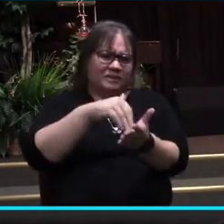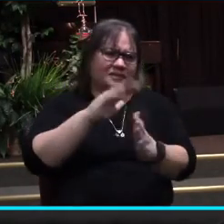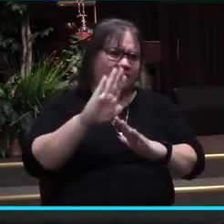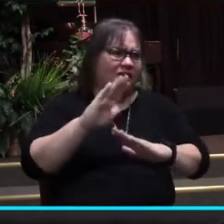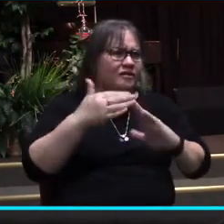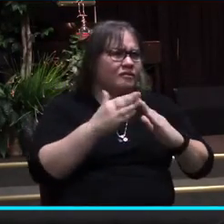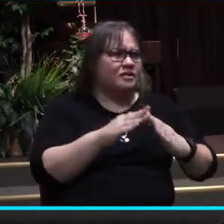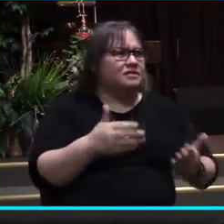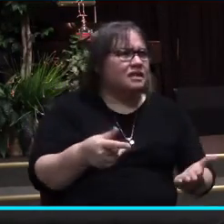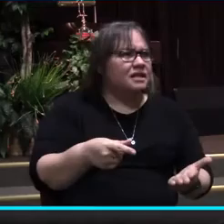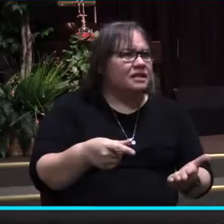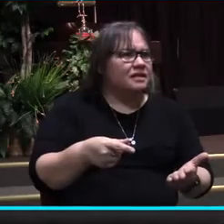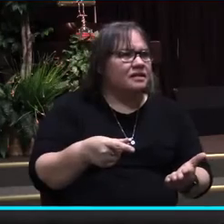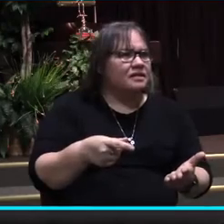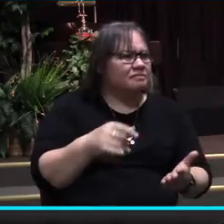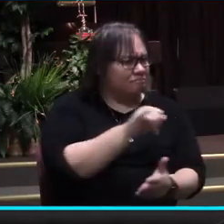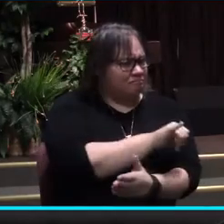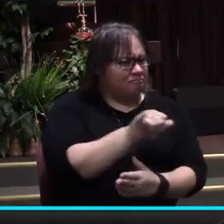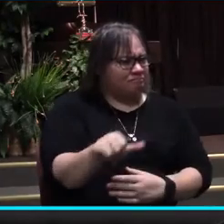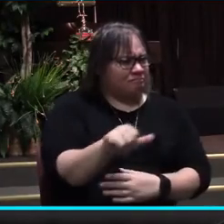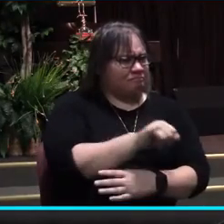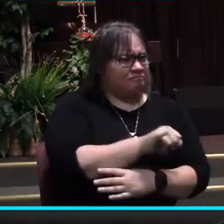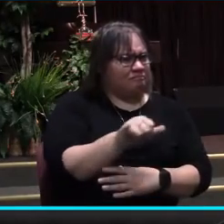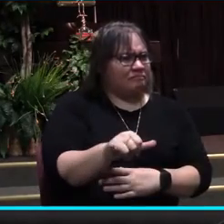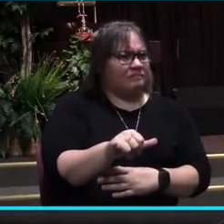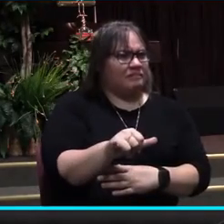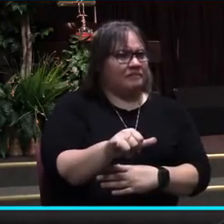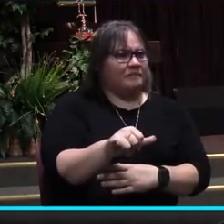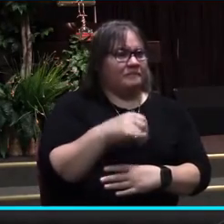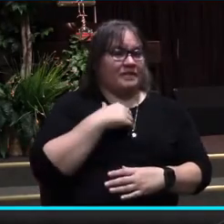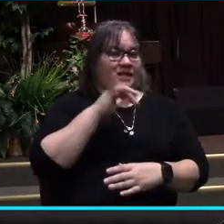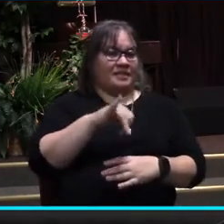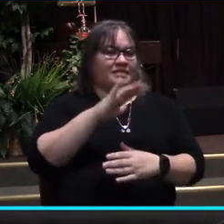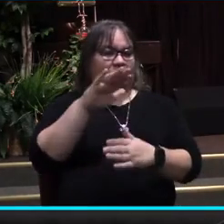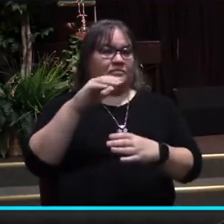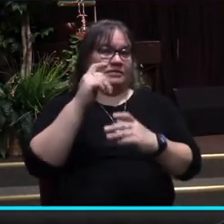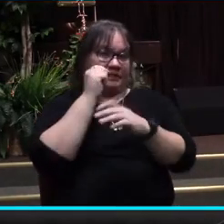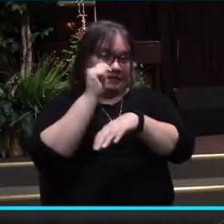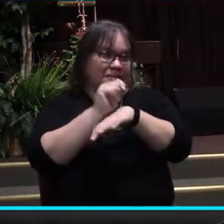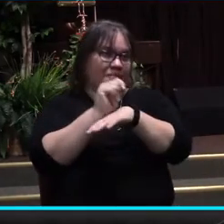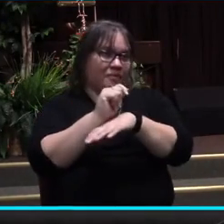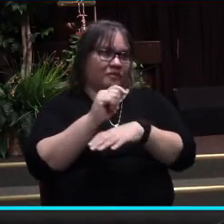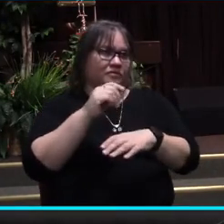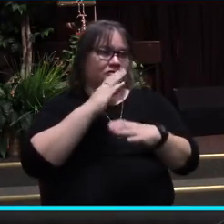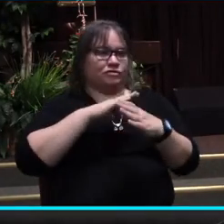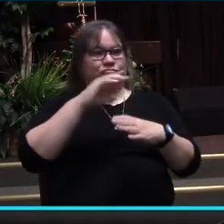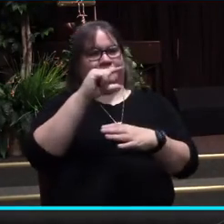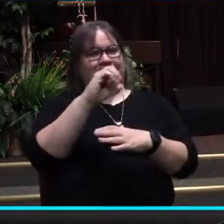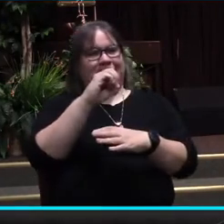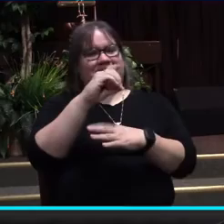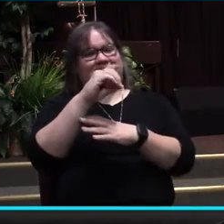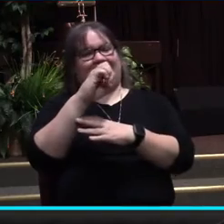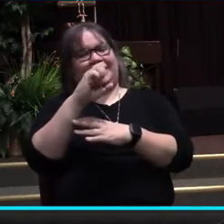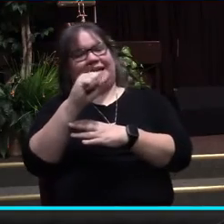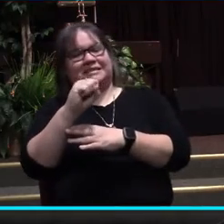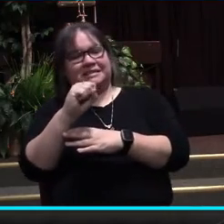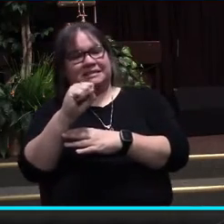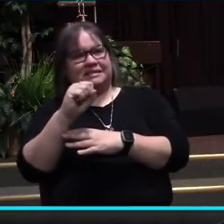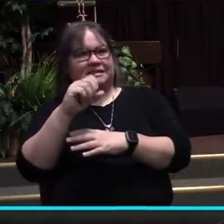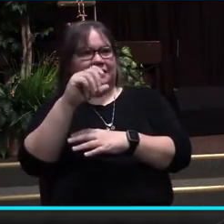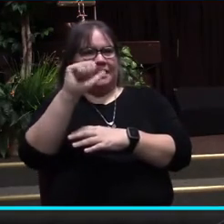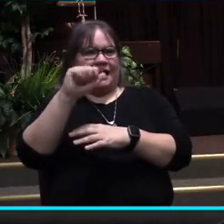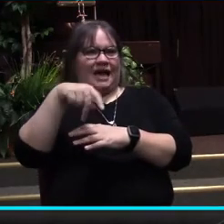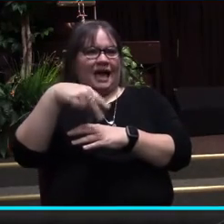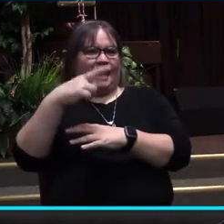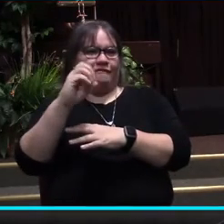of their city. In Corinth, there was a temple to the goddess Aphrodite. When Corinthians read this,